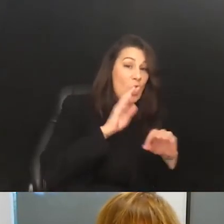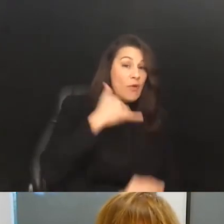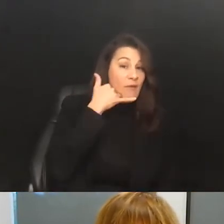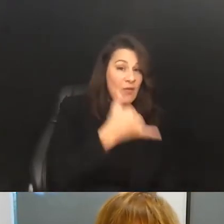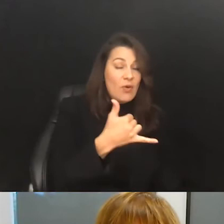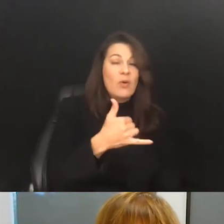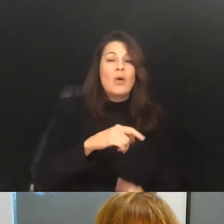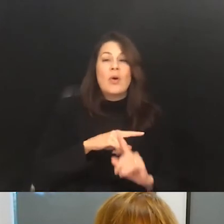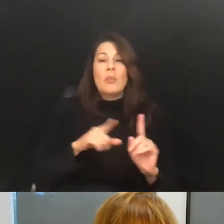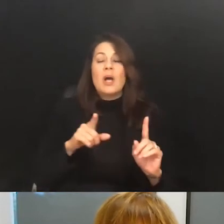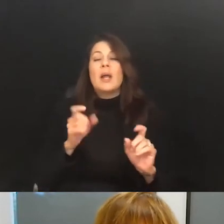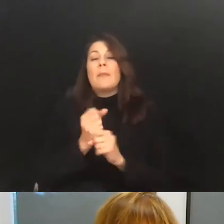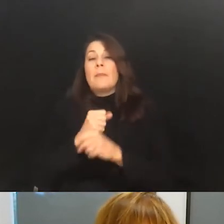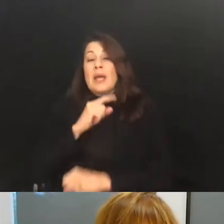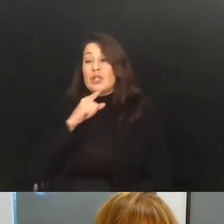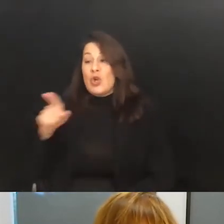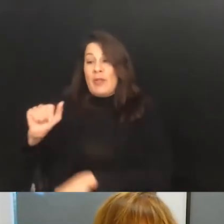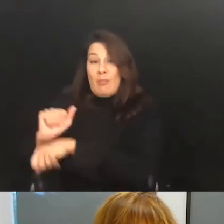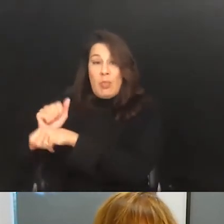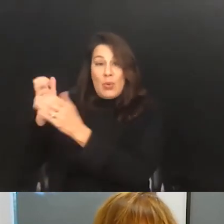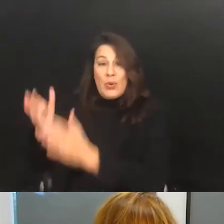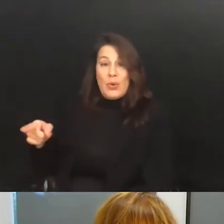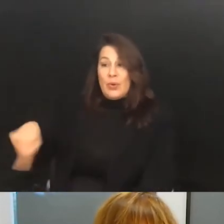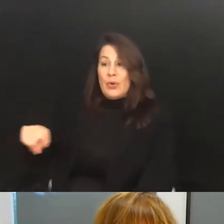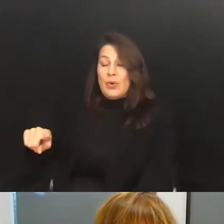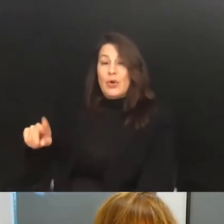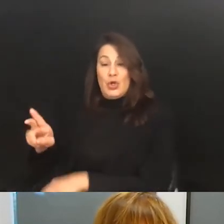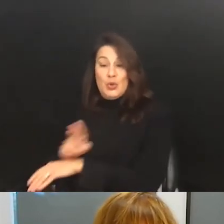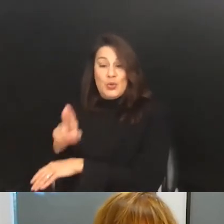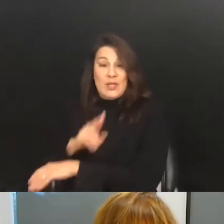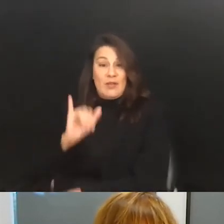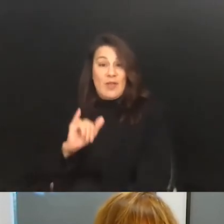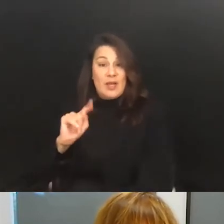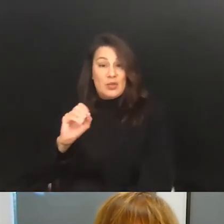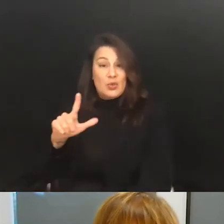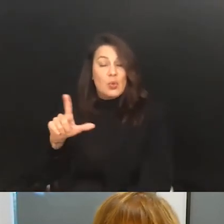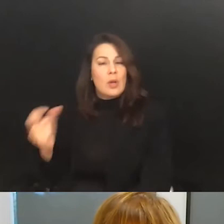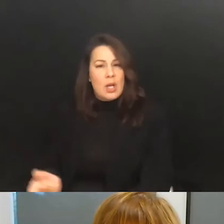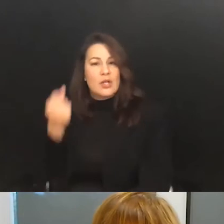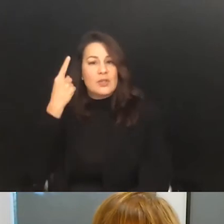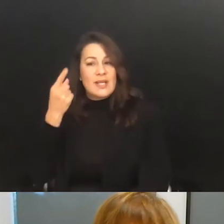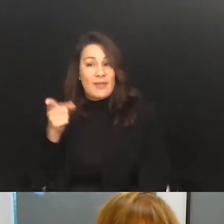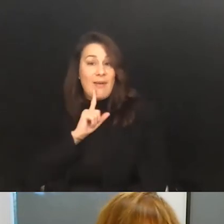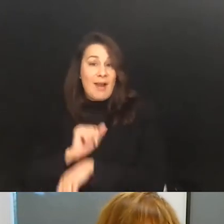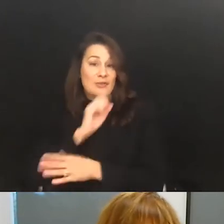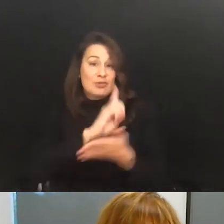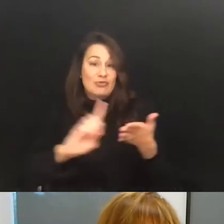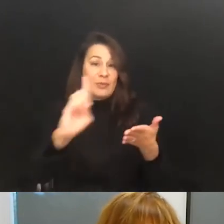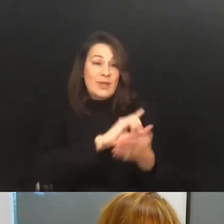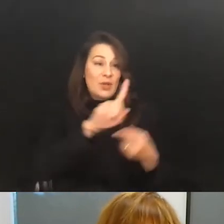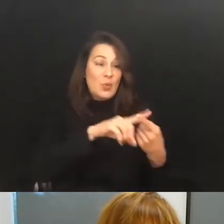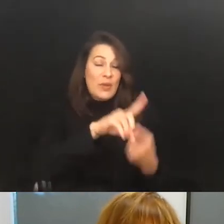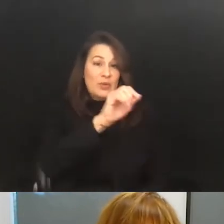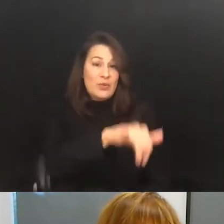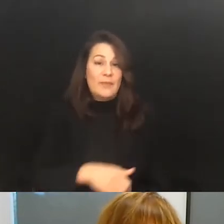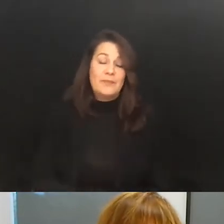it's, it's making sure that the employers, again, using these tools really understand that they are actually discriminating when they do that. Um,